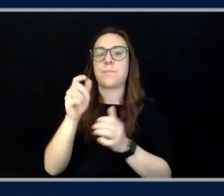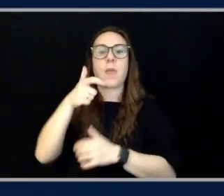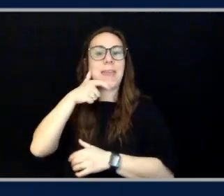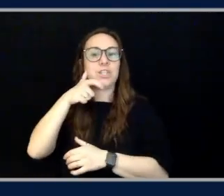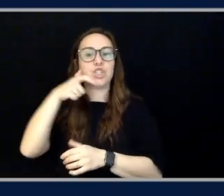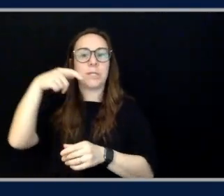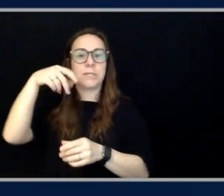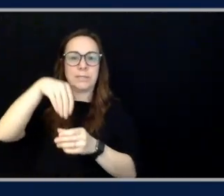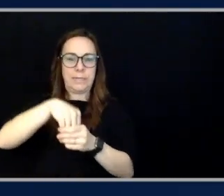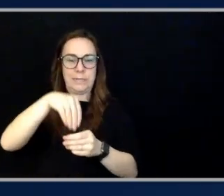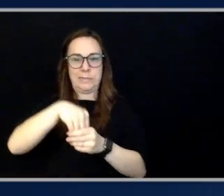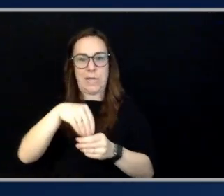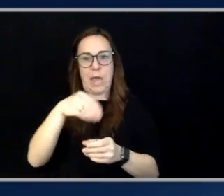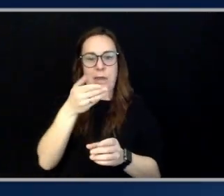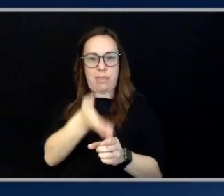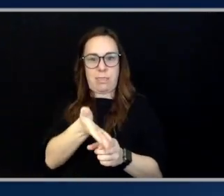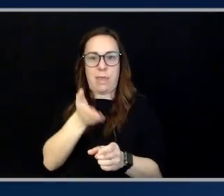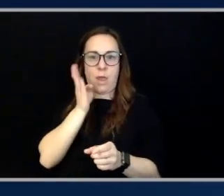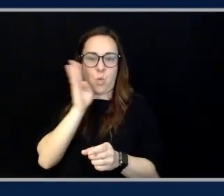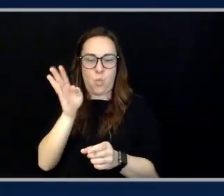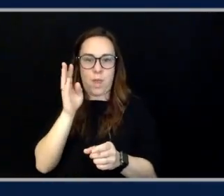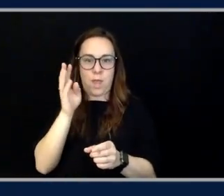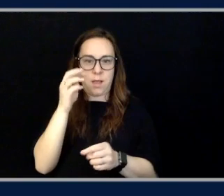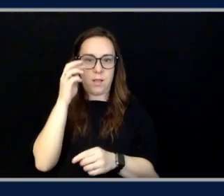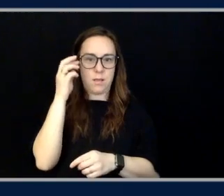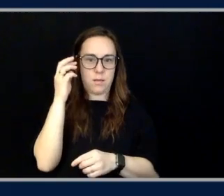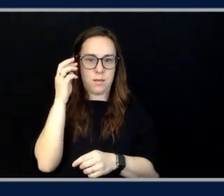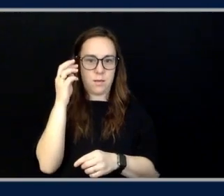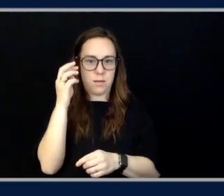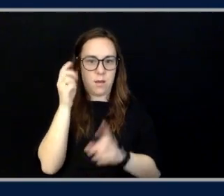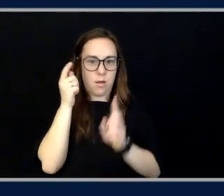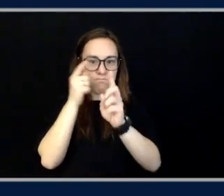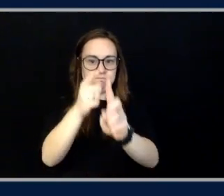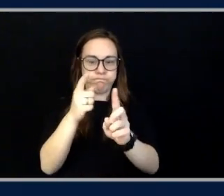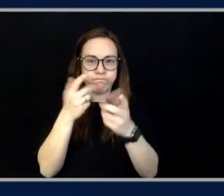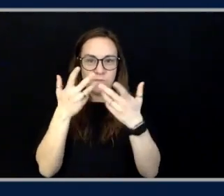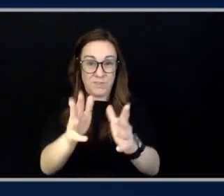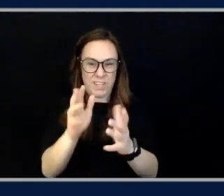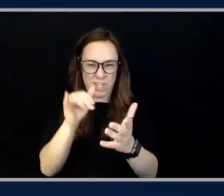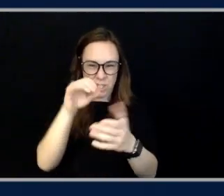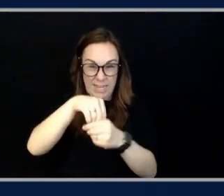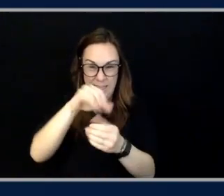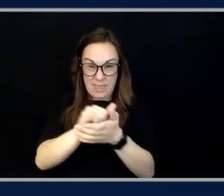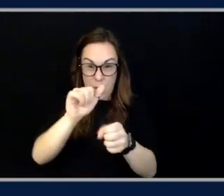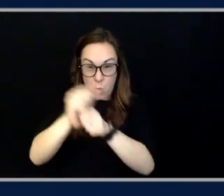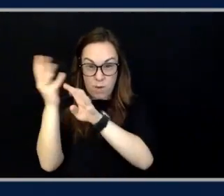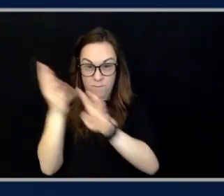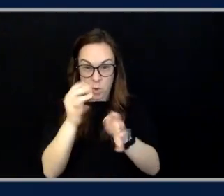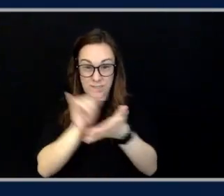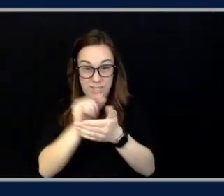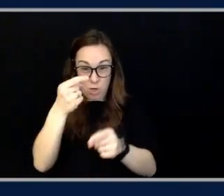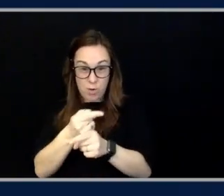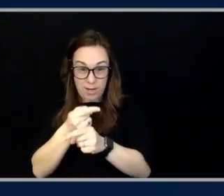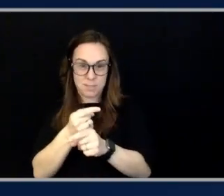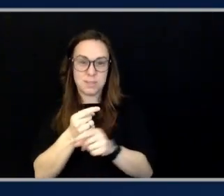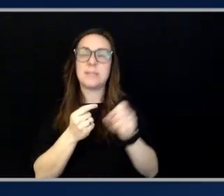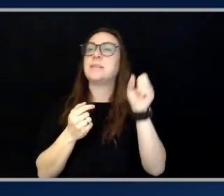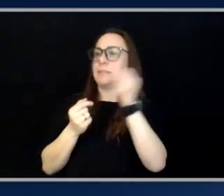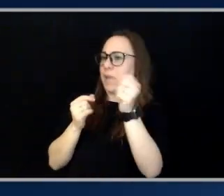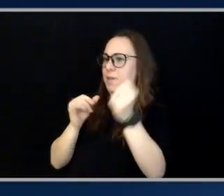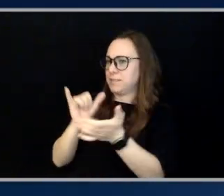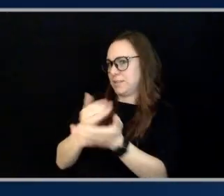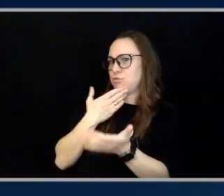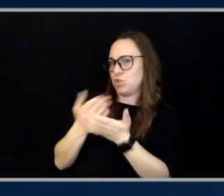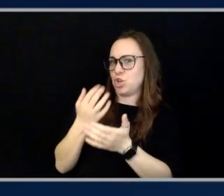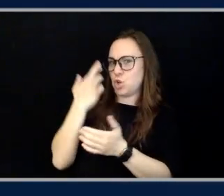purpose that it can fulfill within that chain in that workflow. Is that a fair estimation? Yeah. It's a reasonable explanation. Okay, cool.